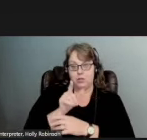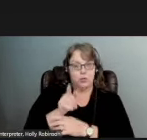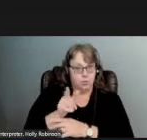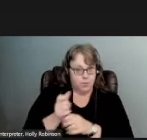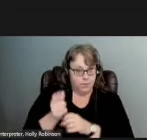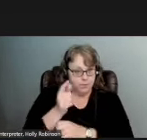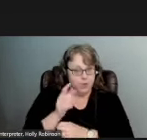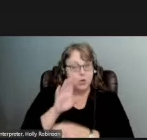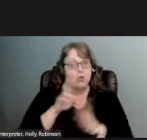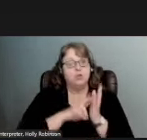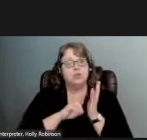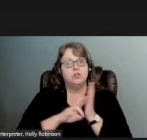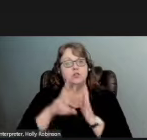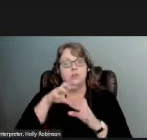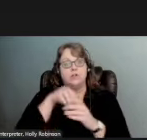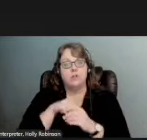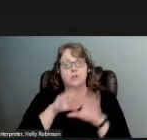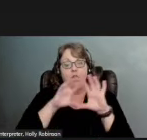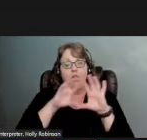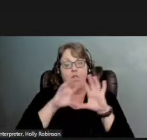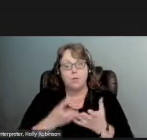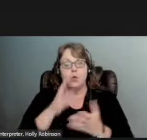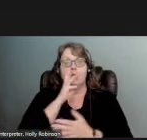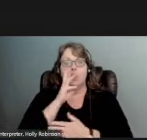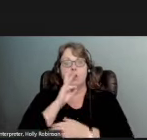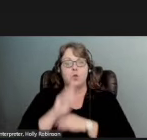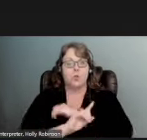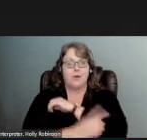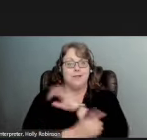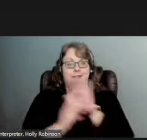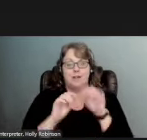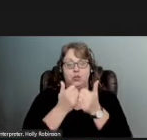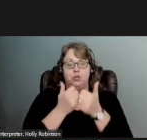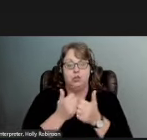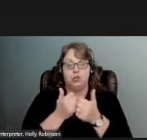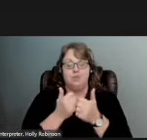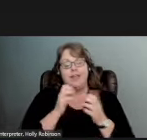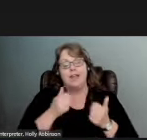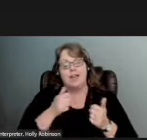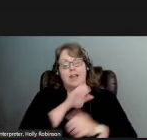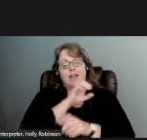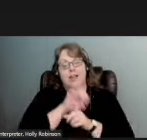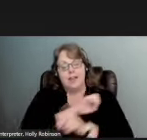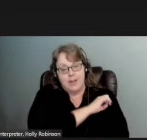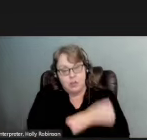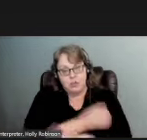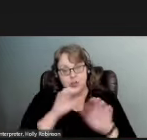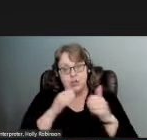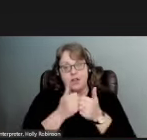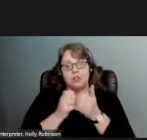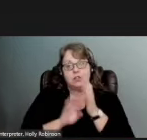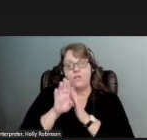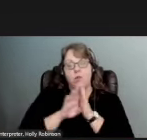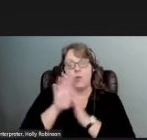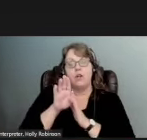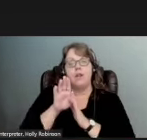Her research involves global water waste and energy challenges by developing novel materials and physical